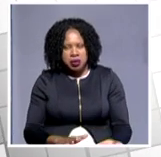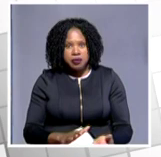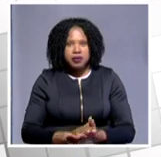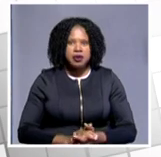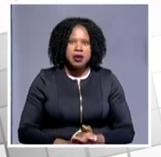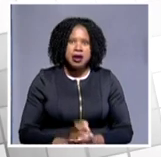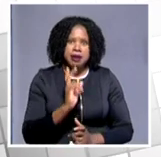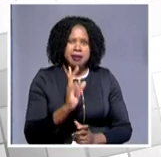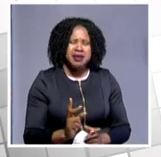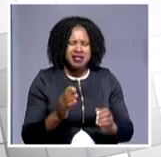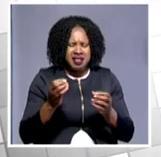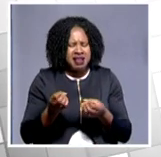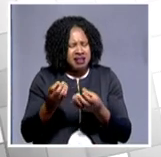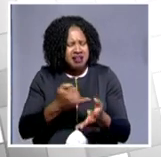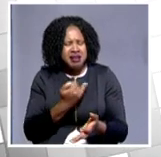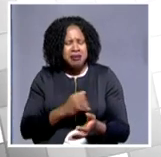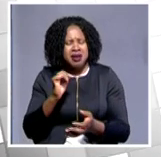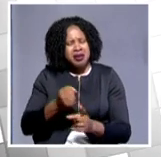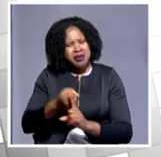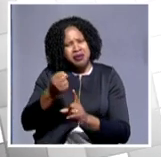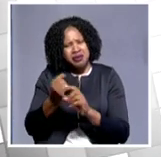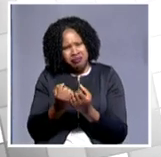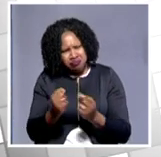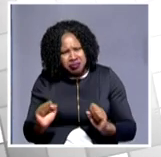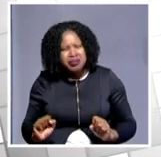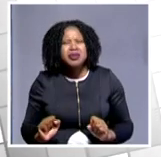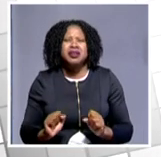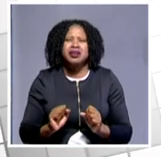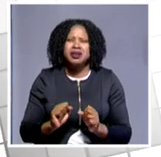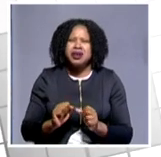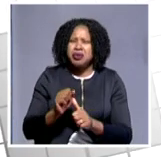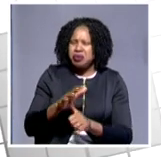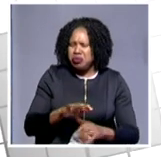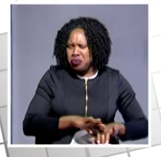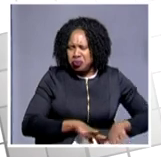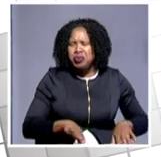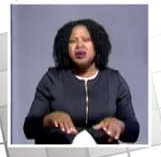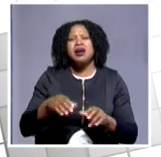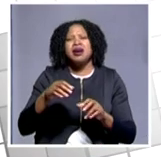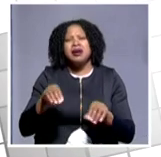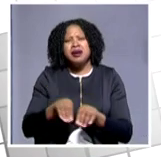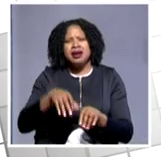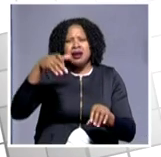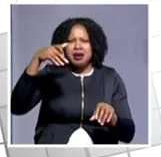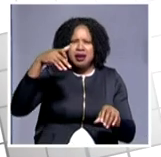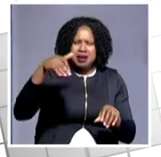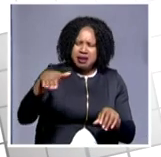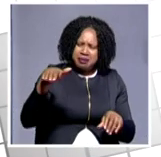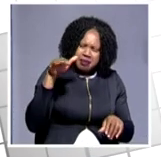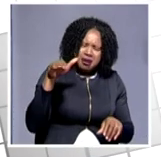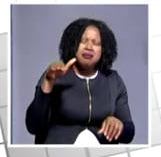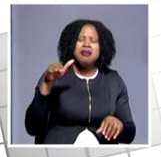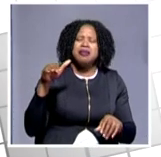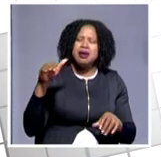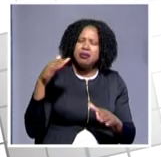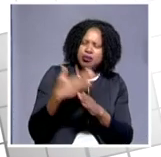who has dedicated all his life to fight a repressive regime, who has made sure that Zimbabwe would urge and work for a better